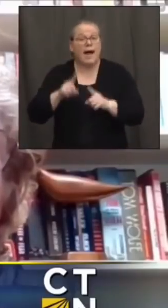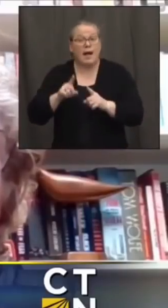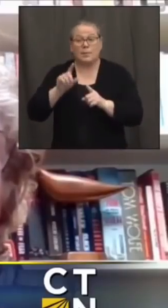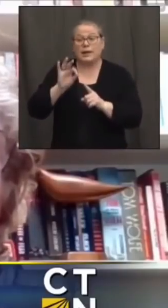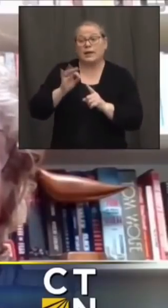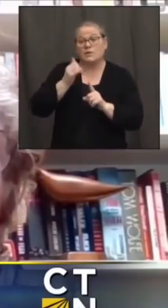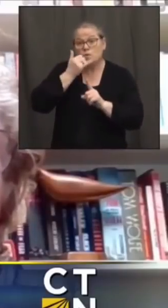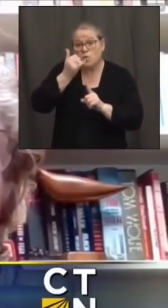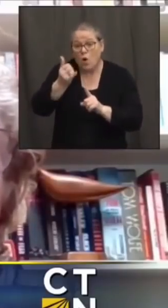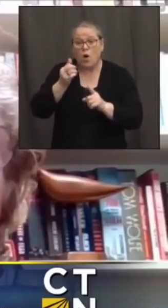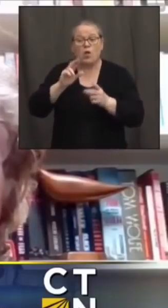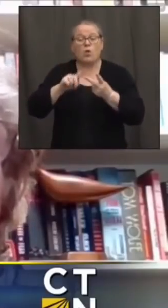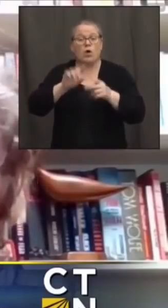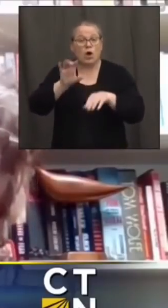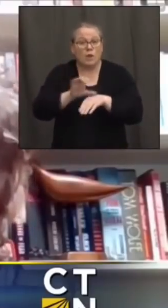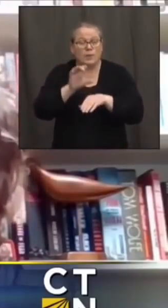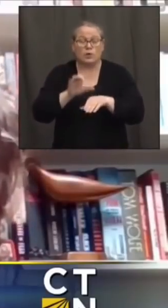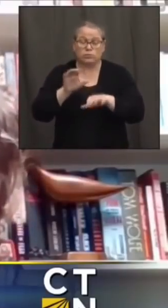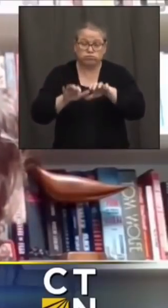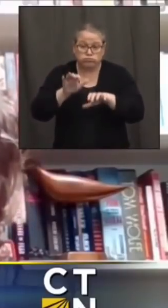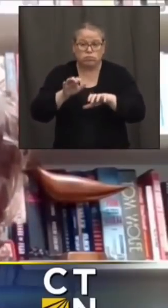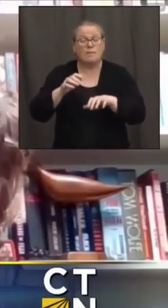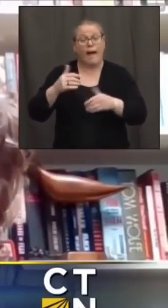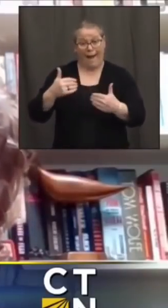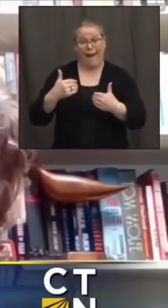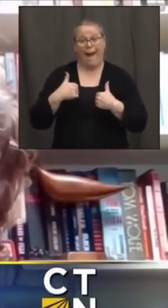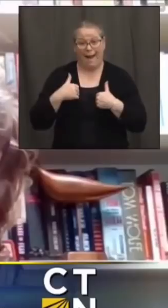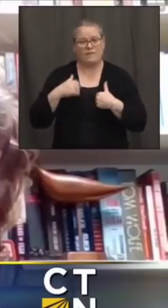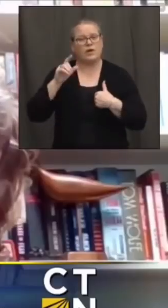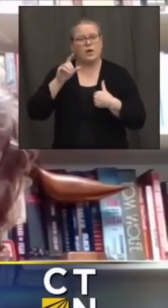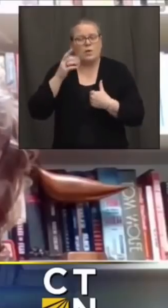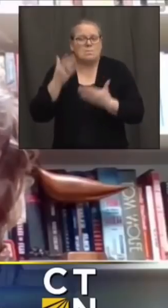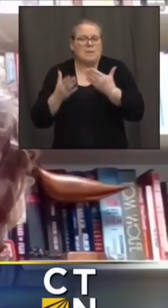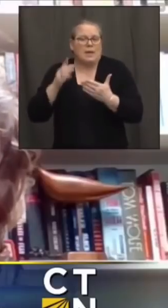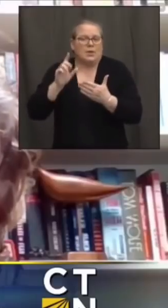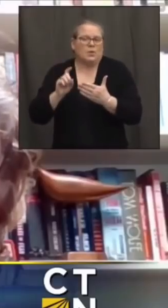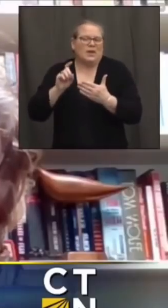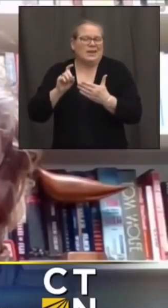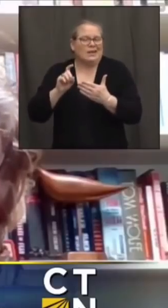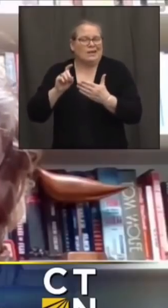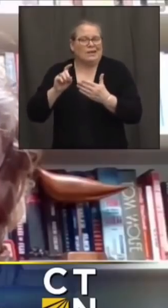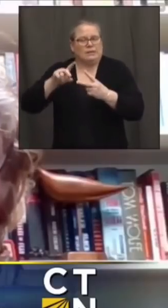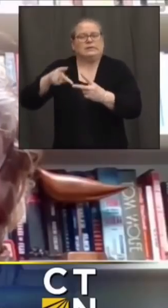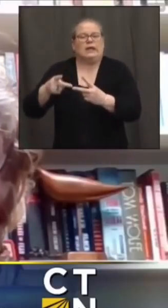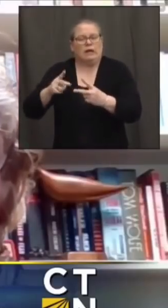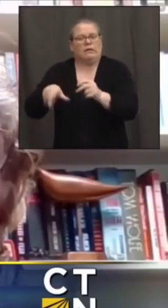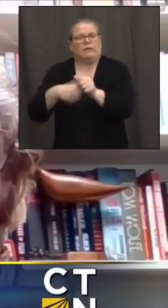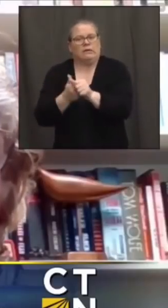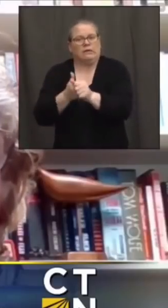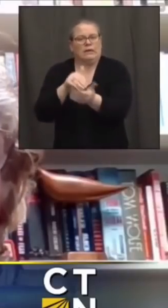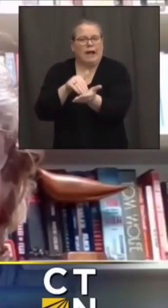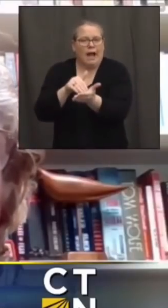for those individuals to be eligible more to come on that we want to do that in consultation and partnership with our provider